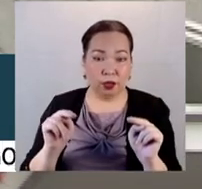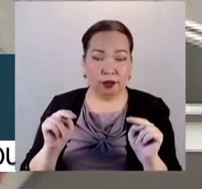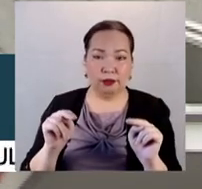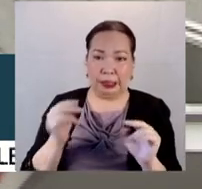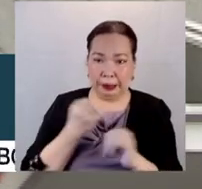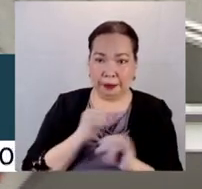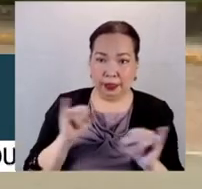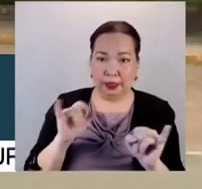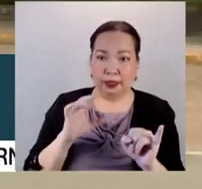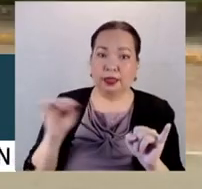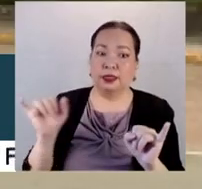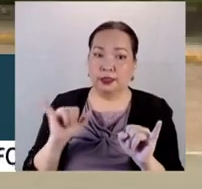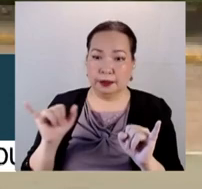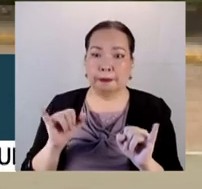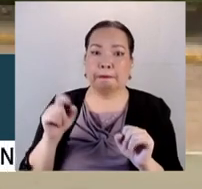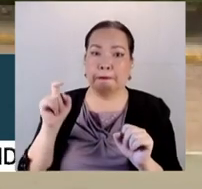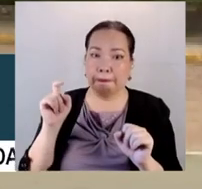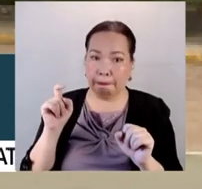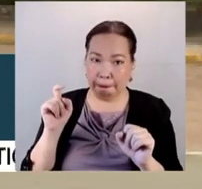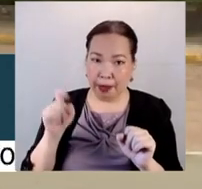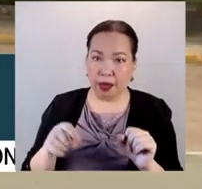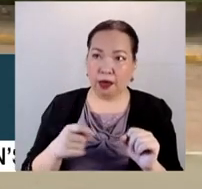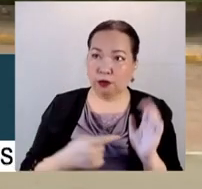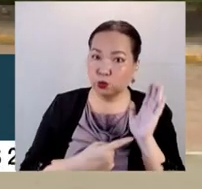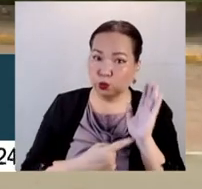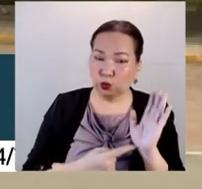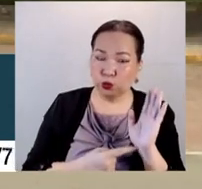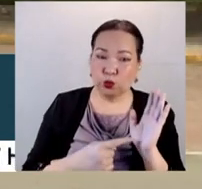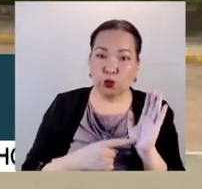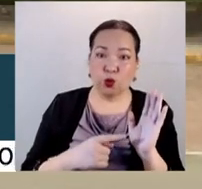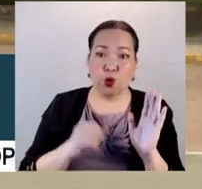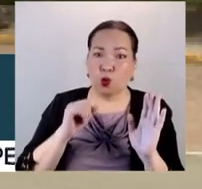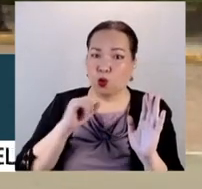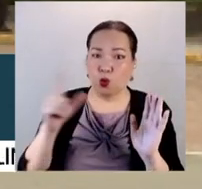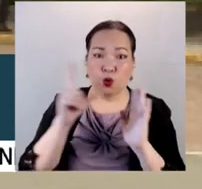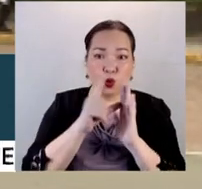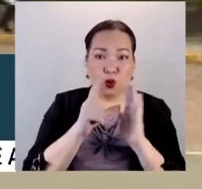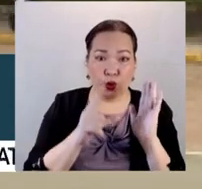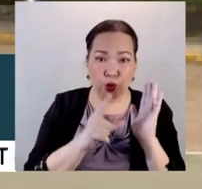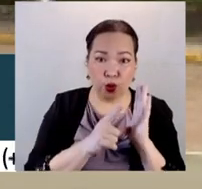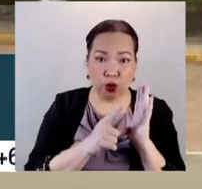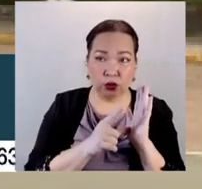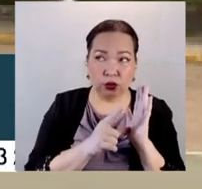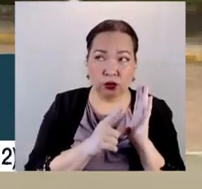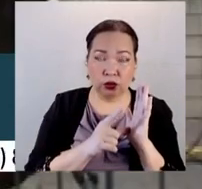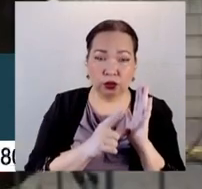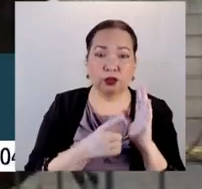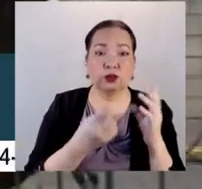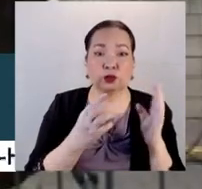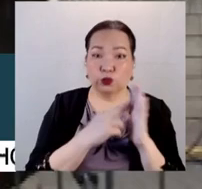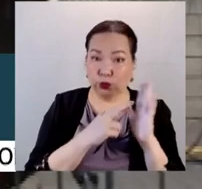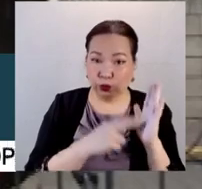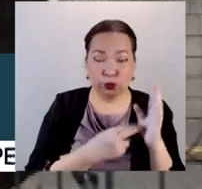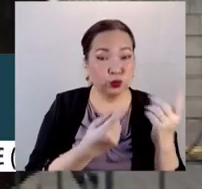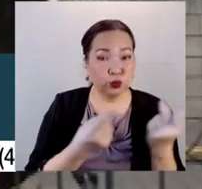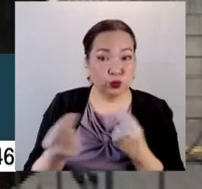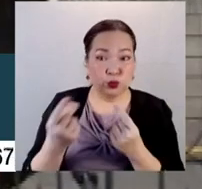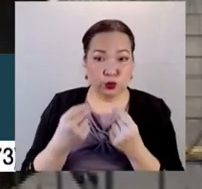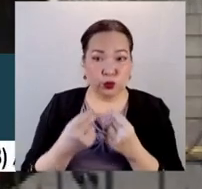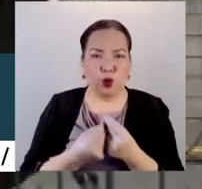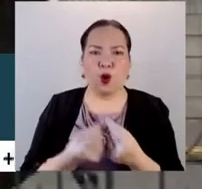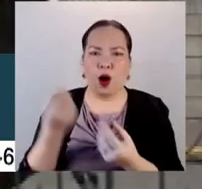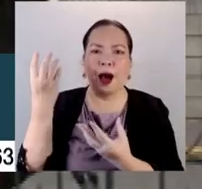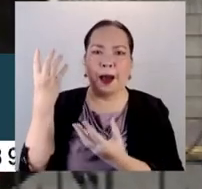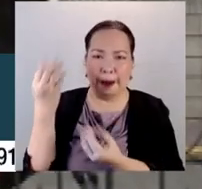time, we must be able to ensure that the laws that we are going to implement and execute are updated